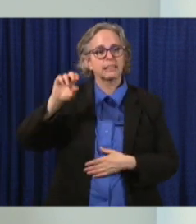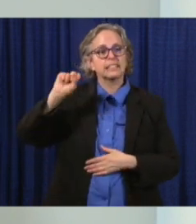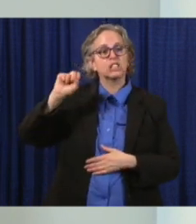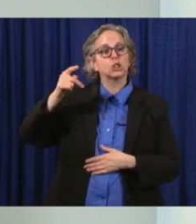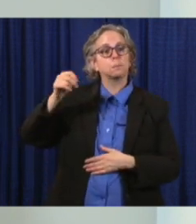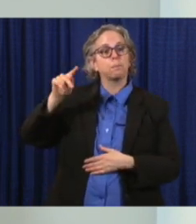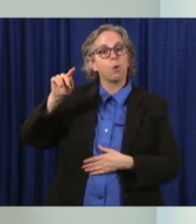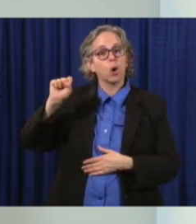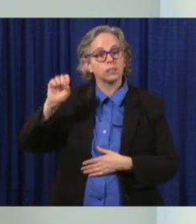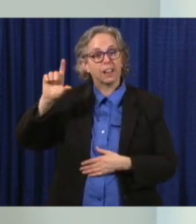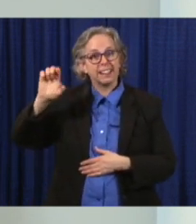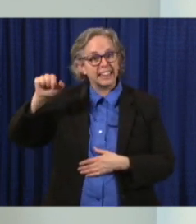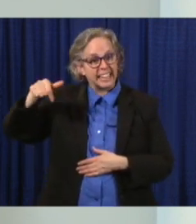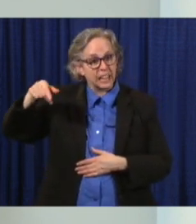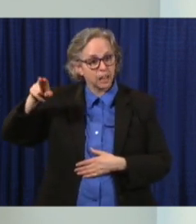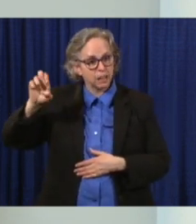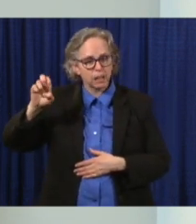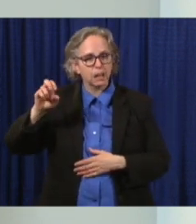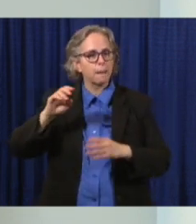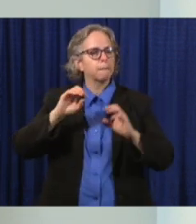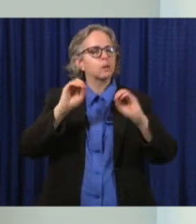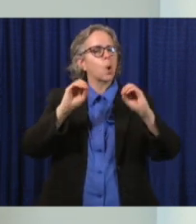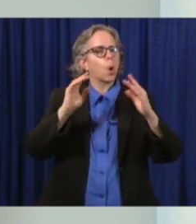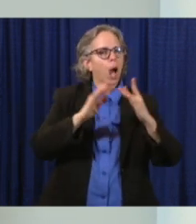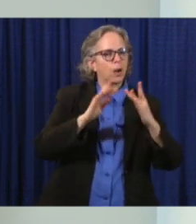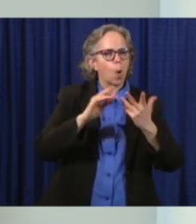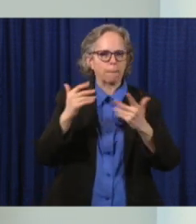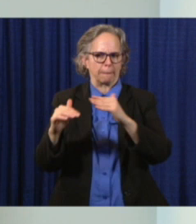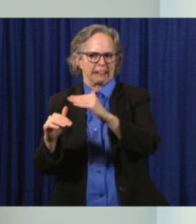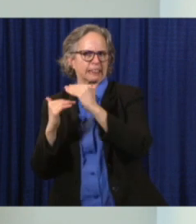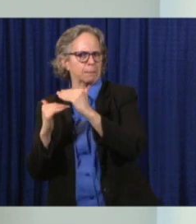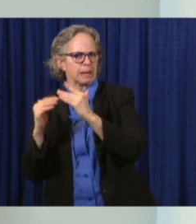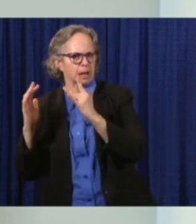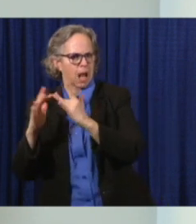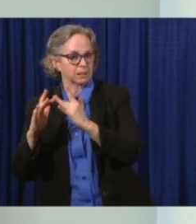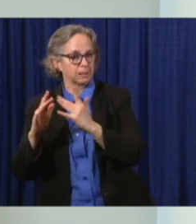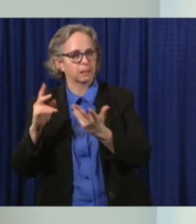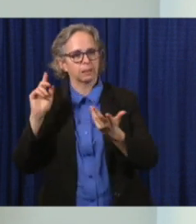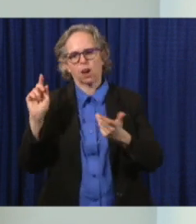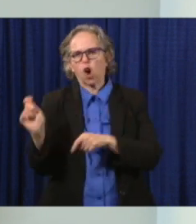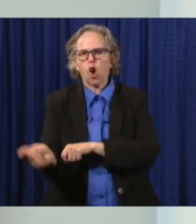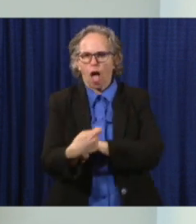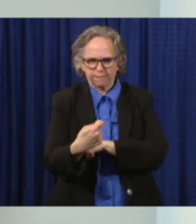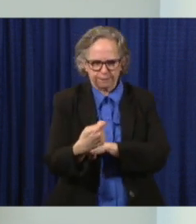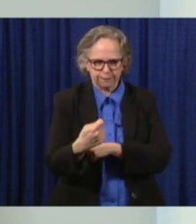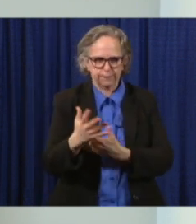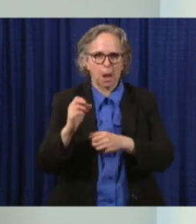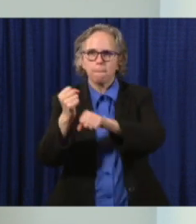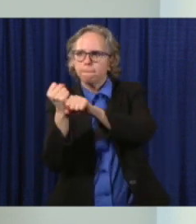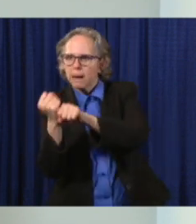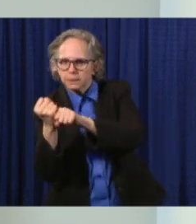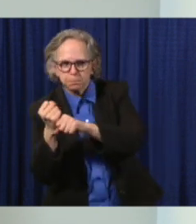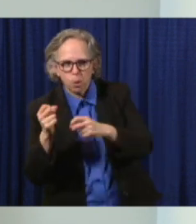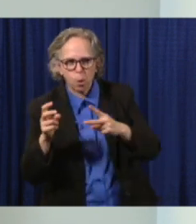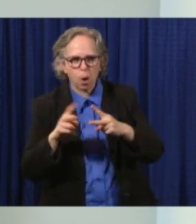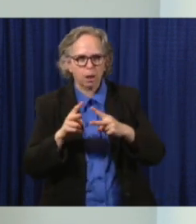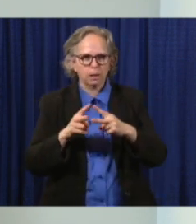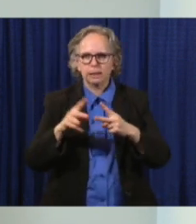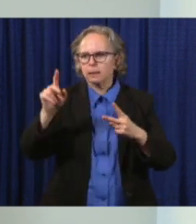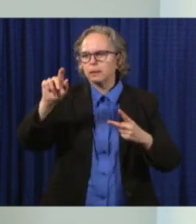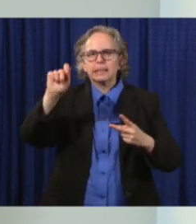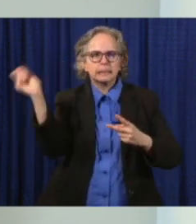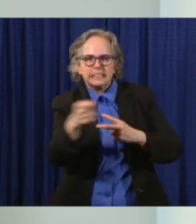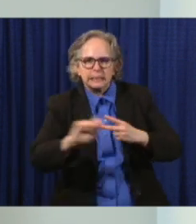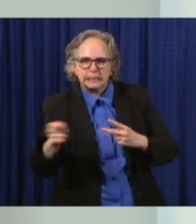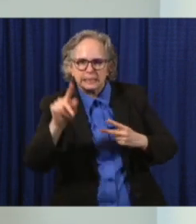-contact or limited contact sports like golf, softball, baseball, tennis, paddle sports of the like. Those